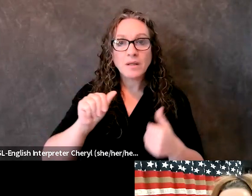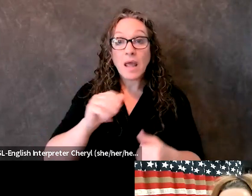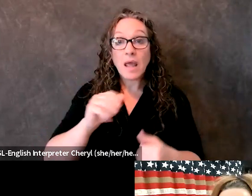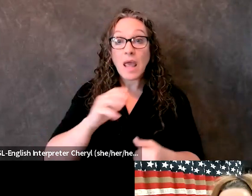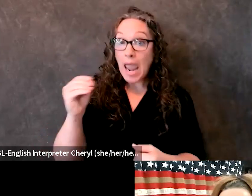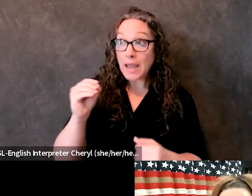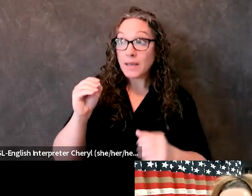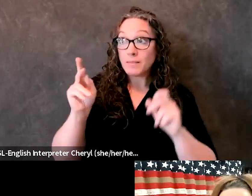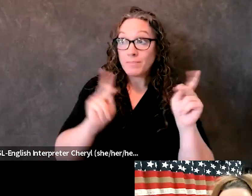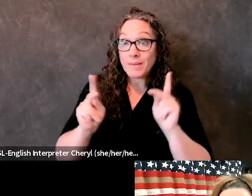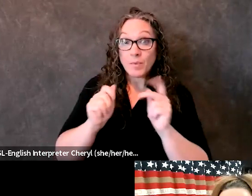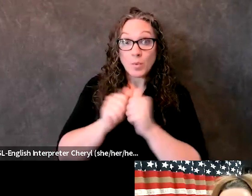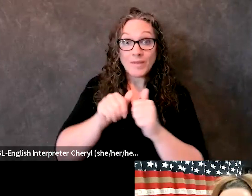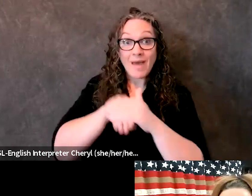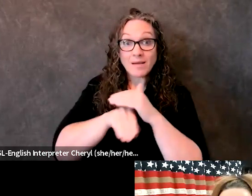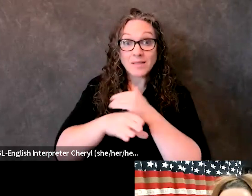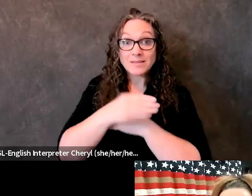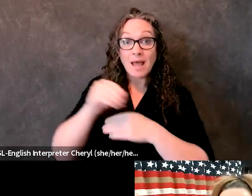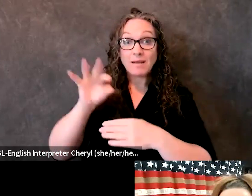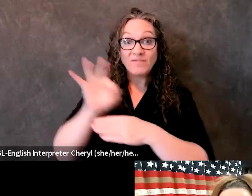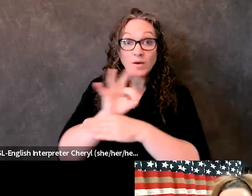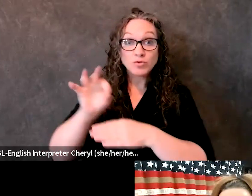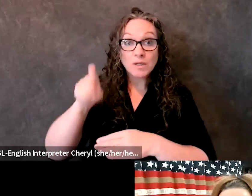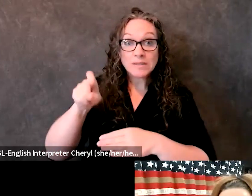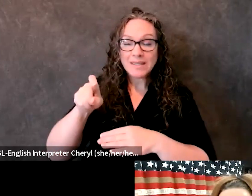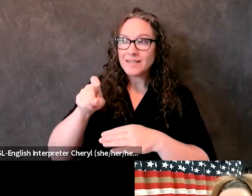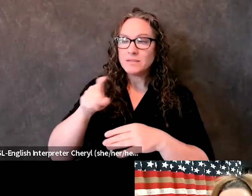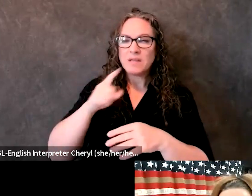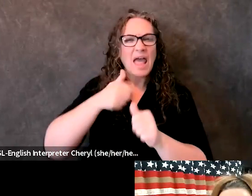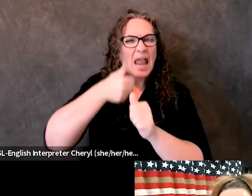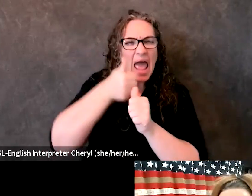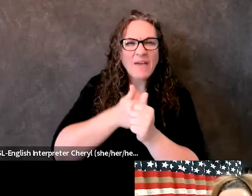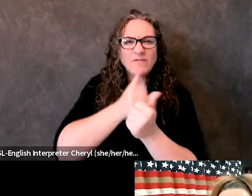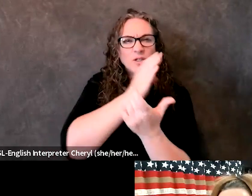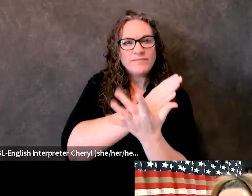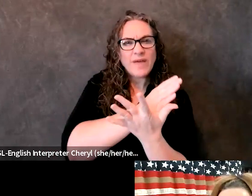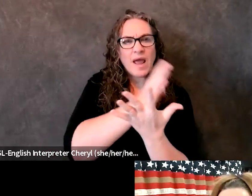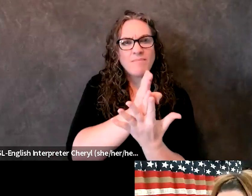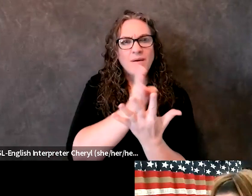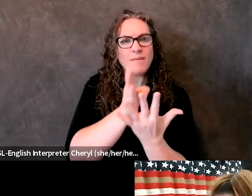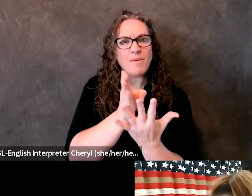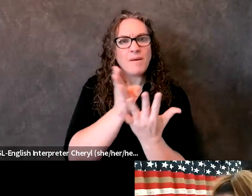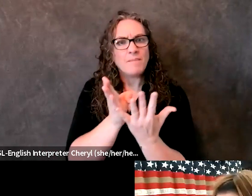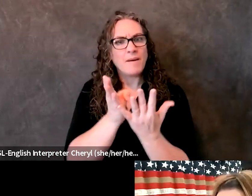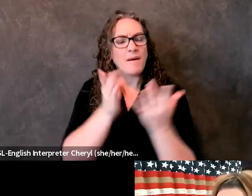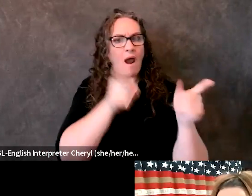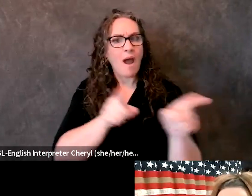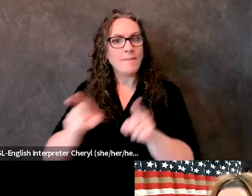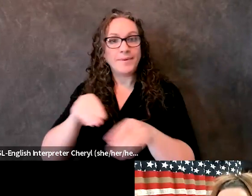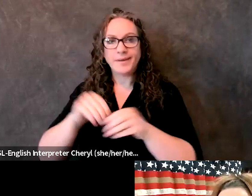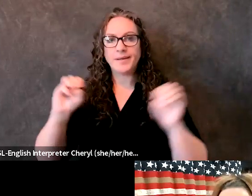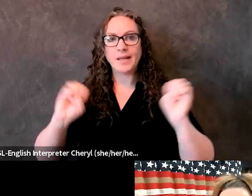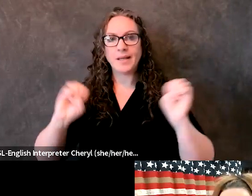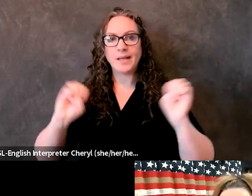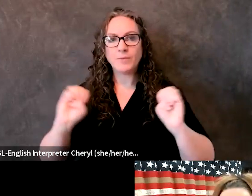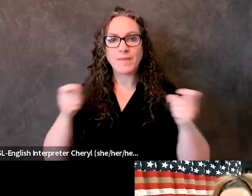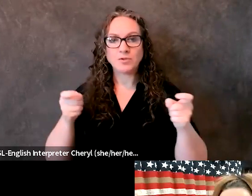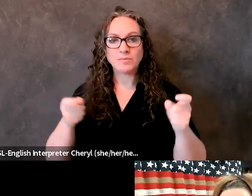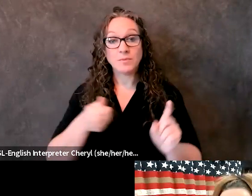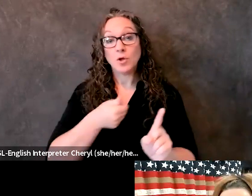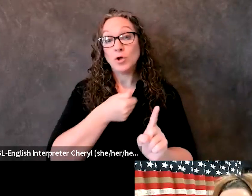with access and functional needs throughout every phase of emergency management. Heather is a grassroots scholar